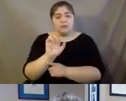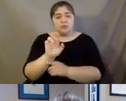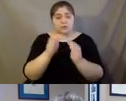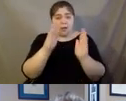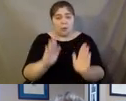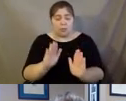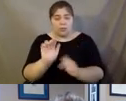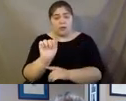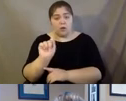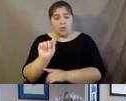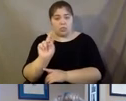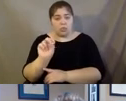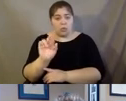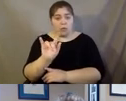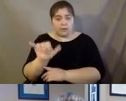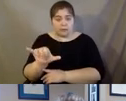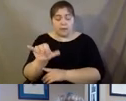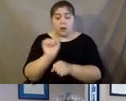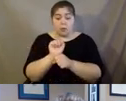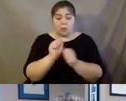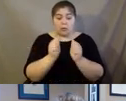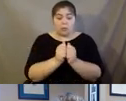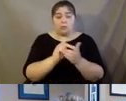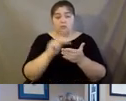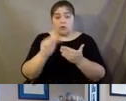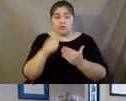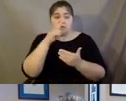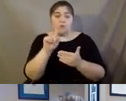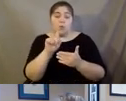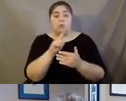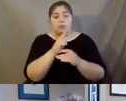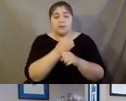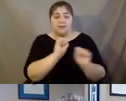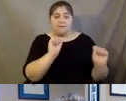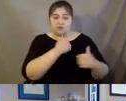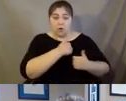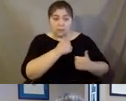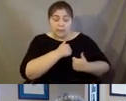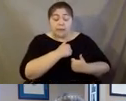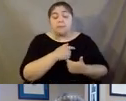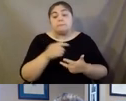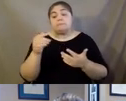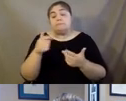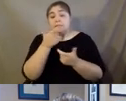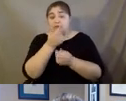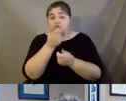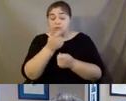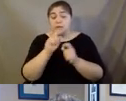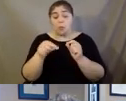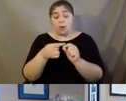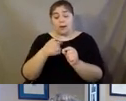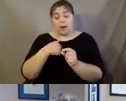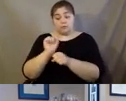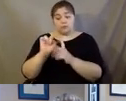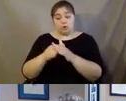I'm working right now on some projects with the Salvation Army, just to name a few. And interestingly enough, when Lori and I started working, which is